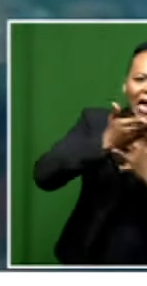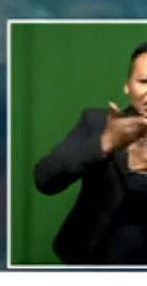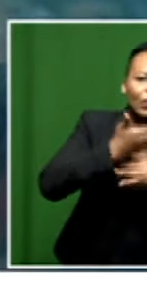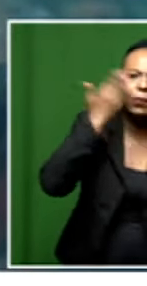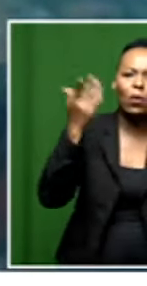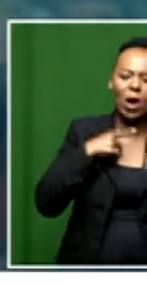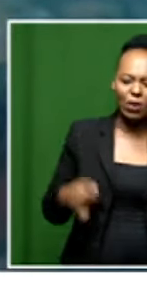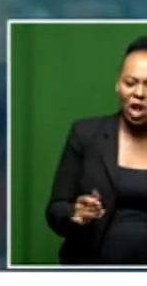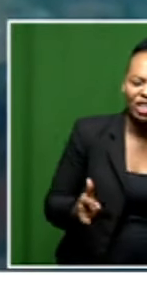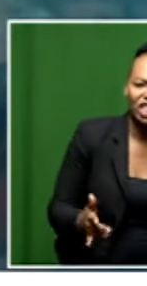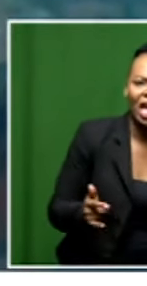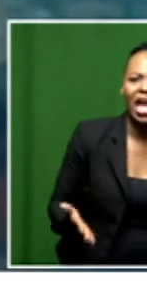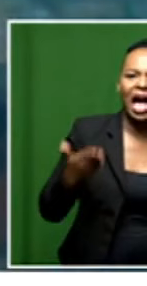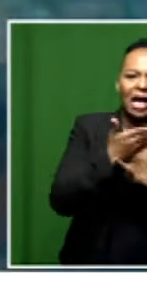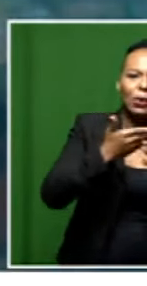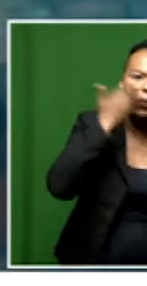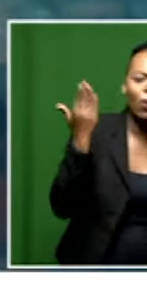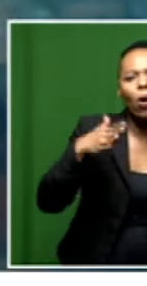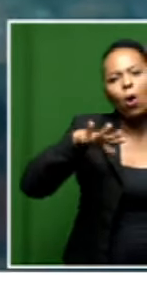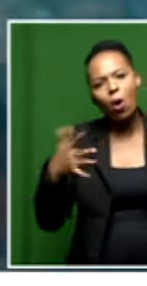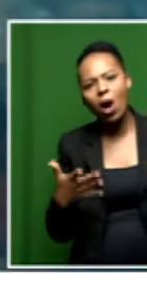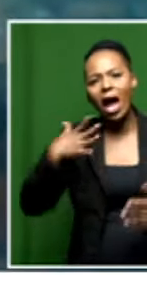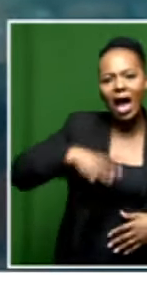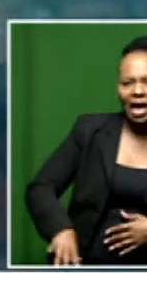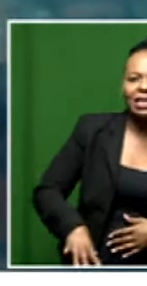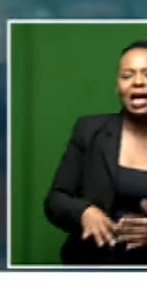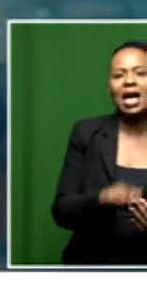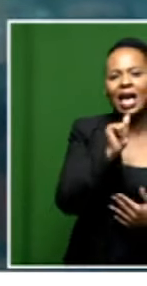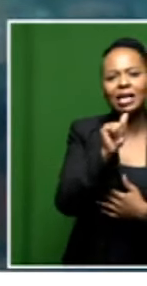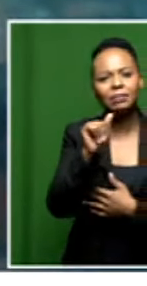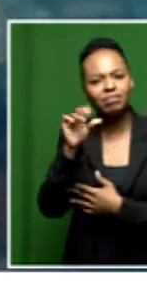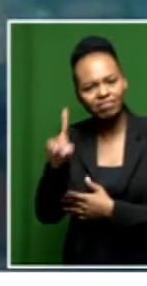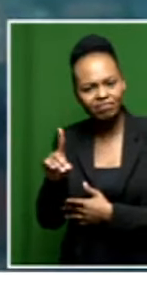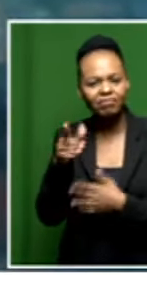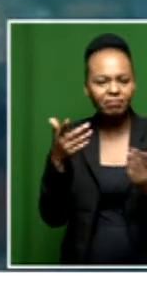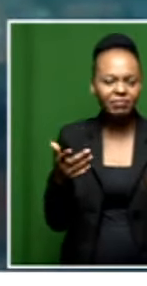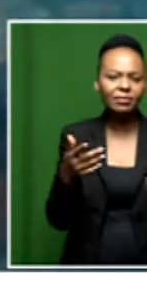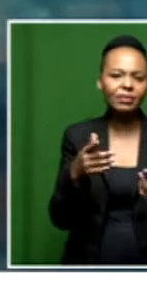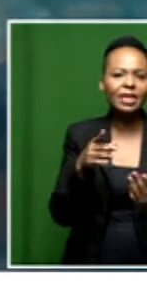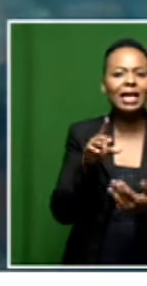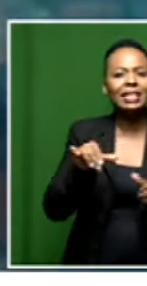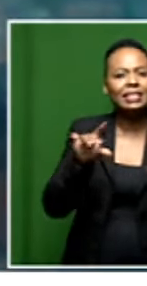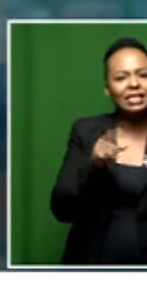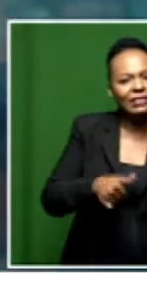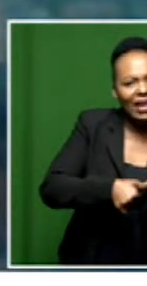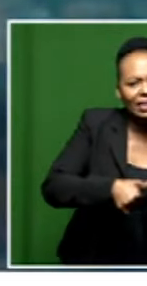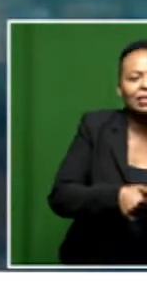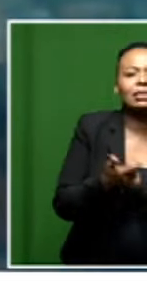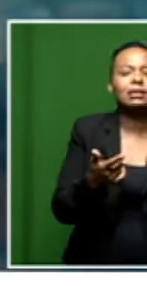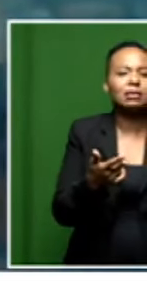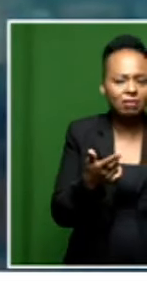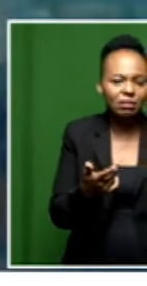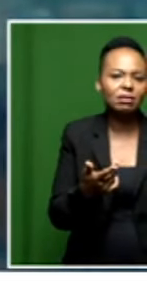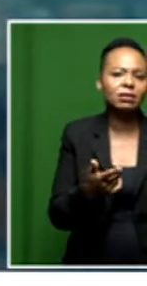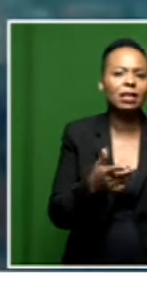access to other assistive devices. That creates a lot of problems and more especially the fact